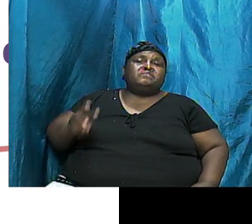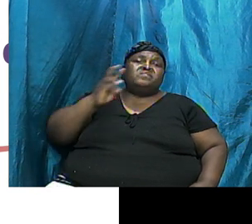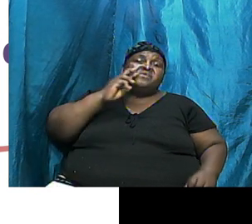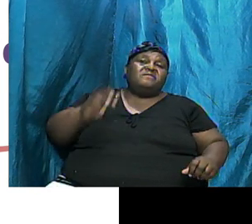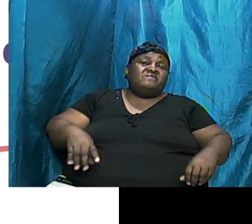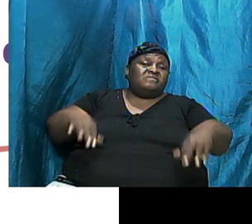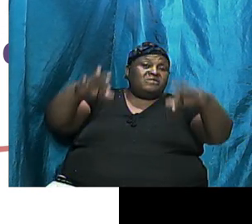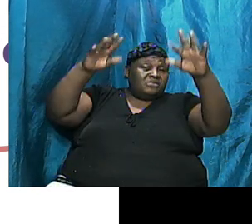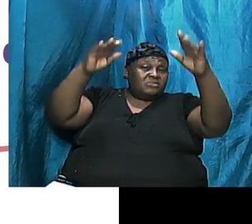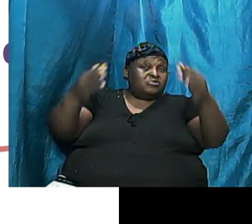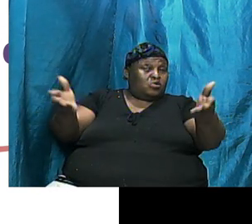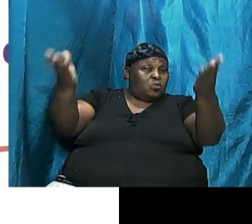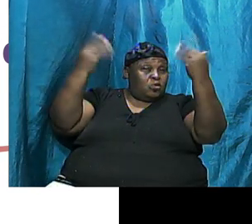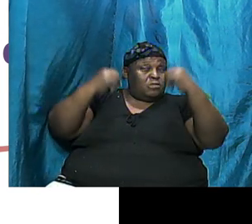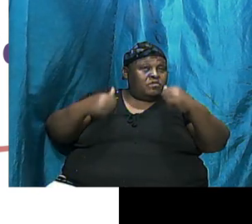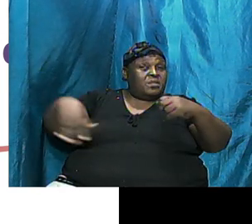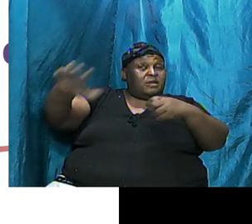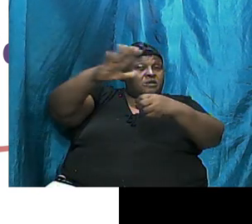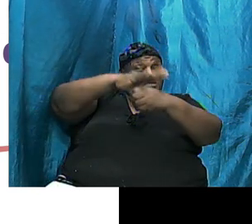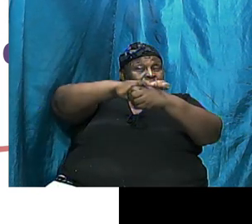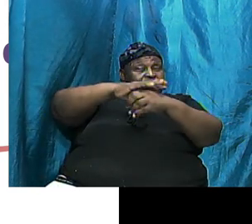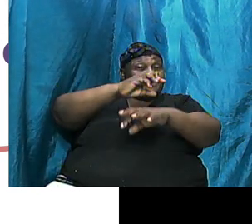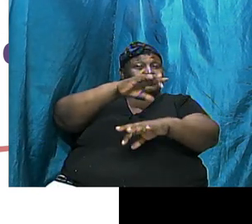And Covered The Earth